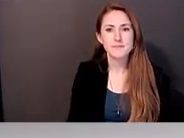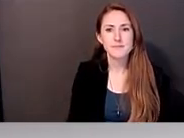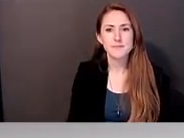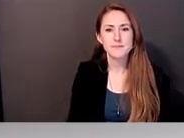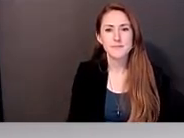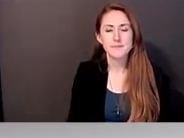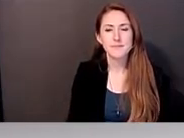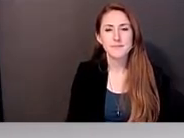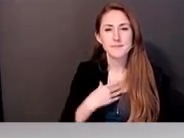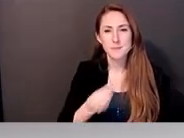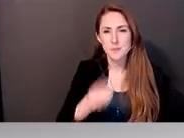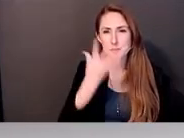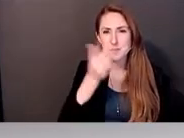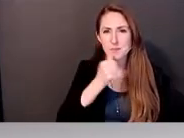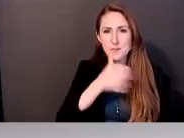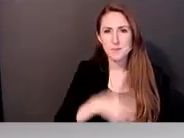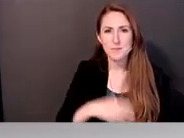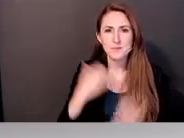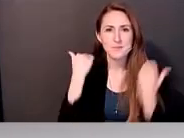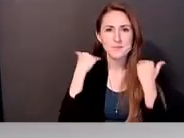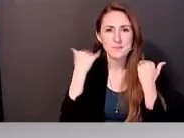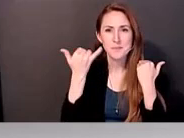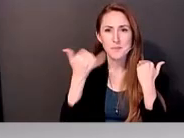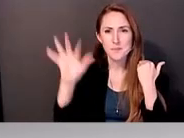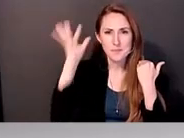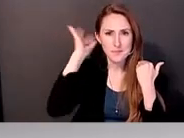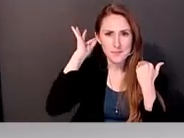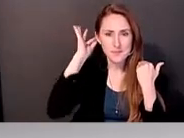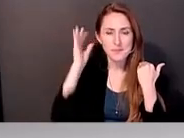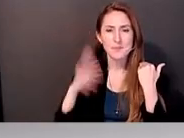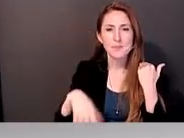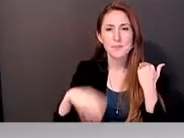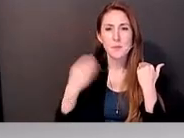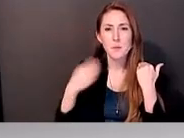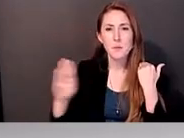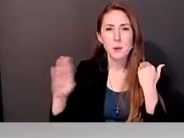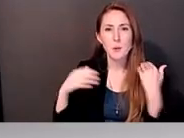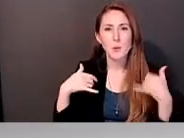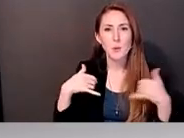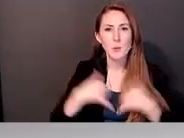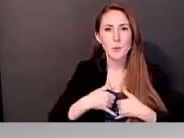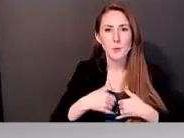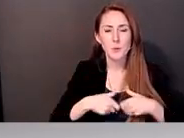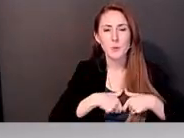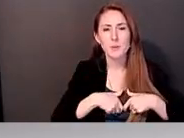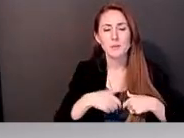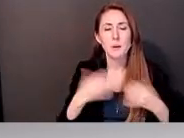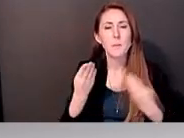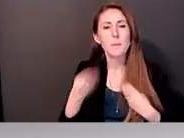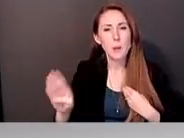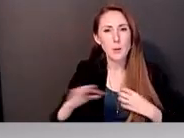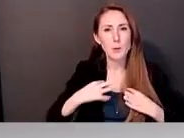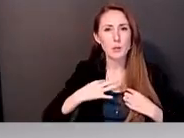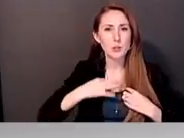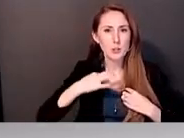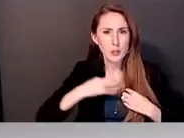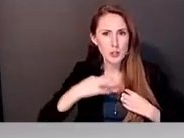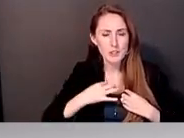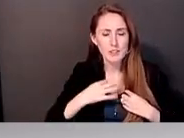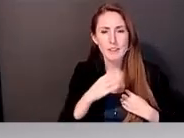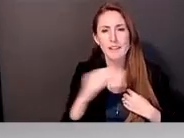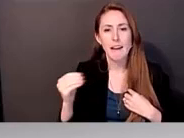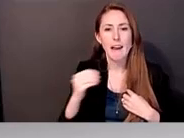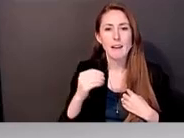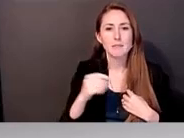I'm a white woman with shoulder length blonde hair wearing a navy blue scoop neck dress with a houndstooth check jacket over it.